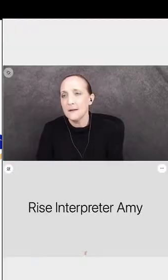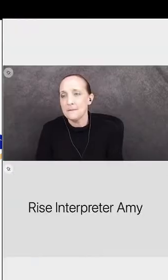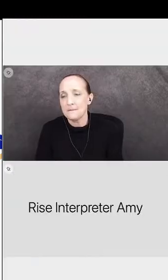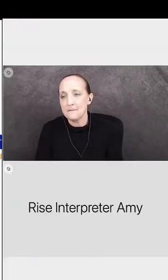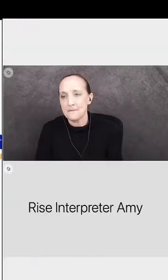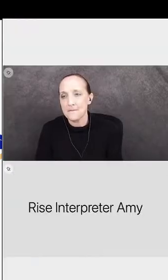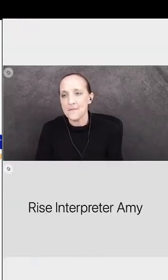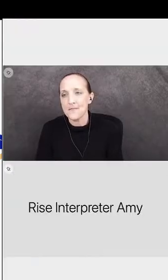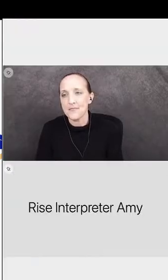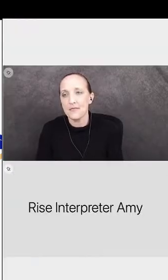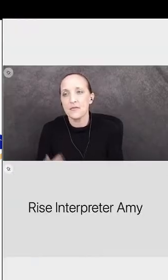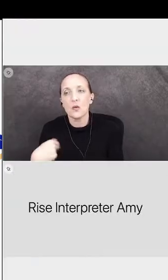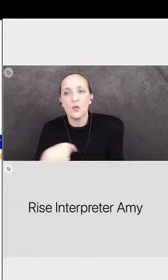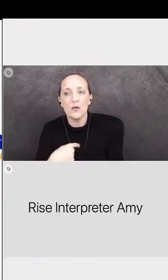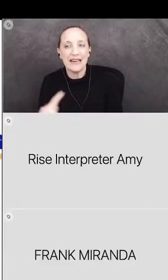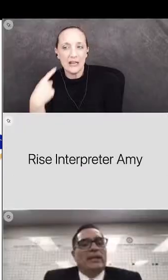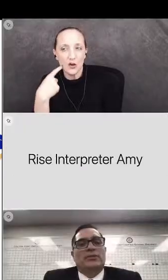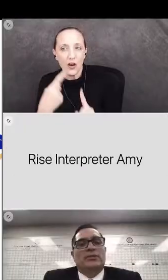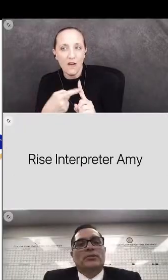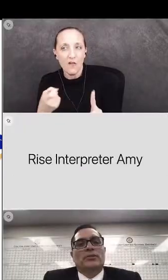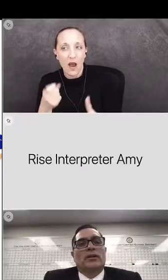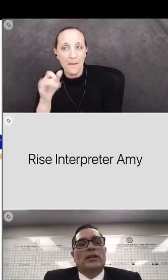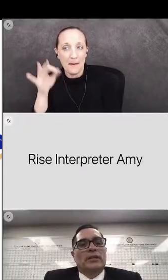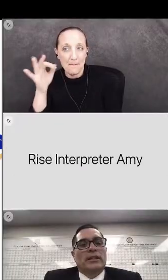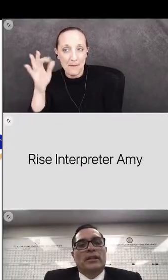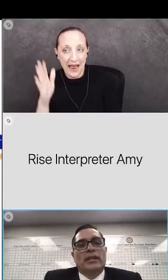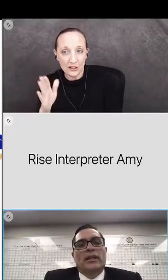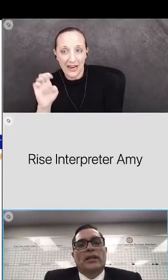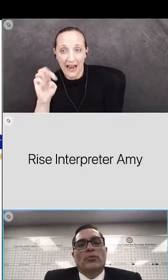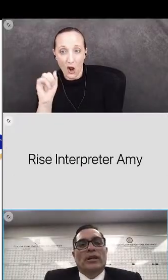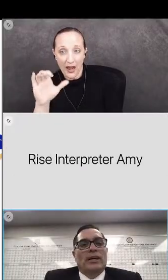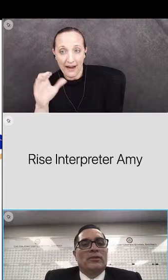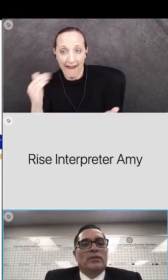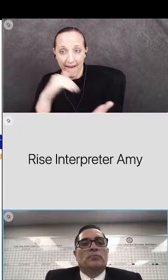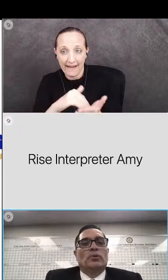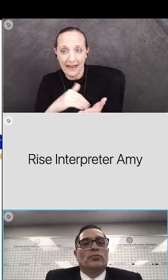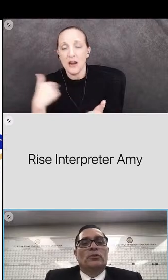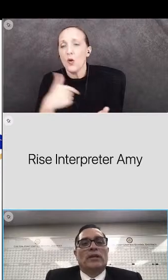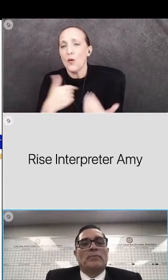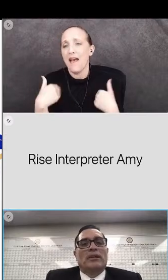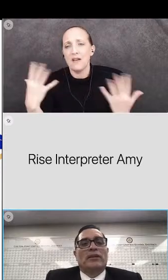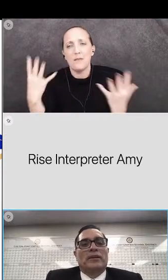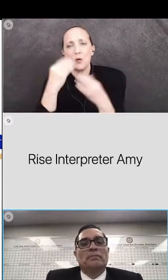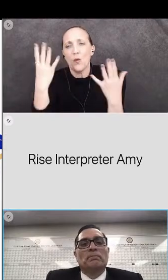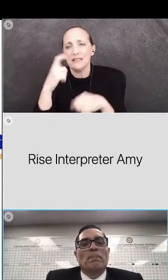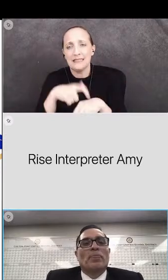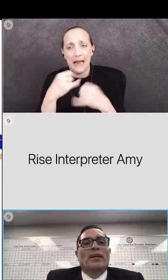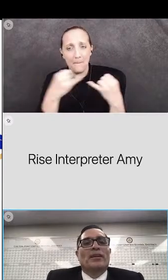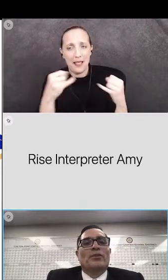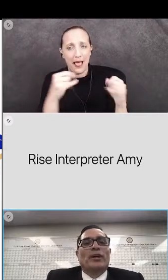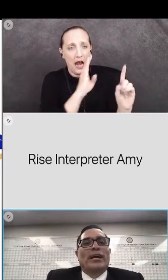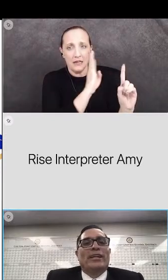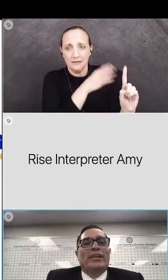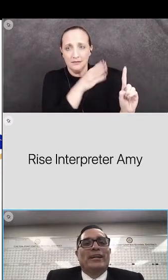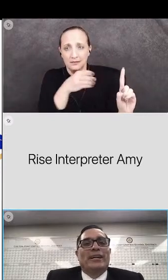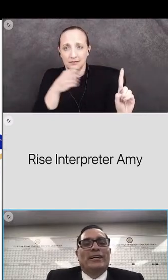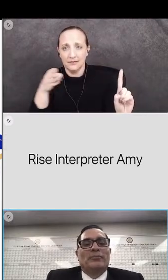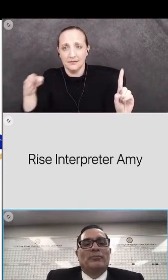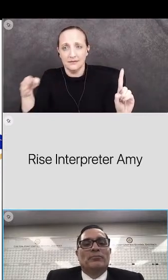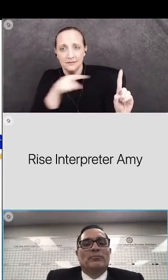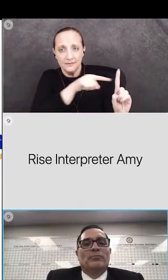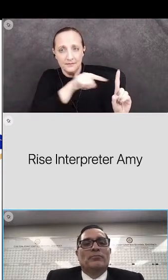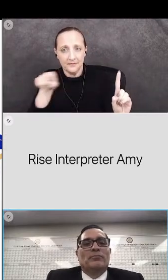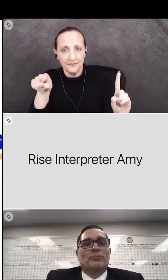well we we hear from pastor eric again uh we have this beautiful timeline here that